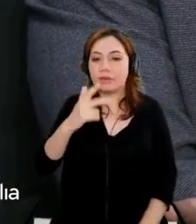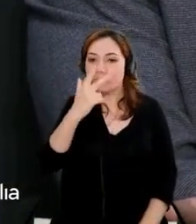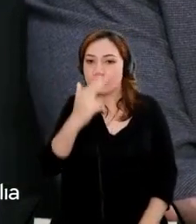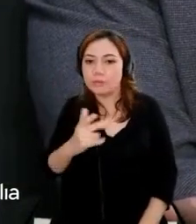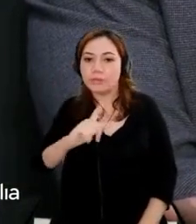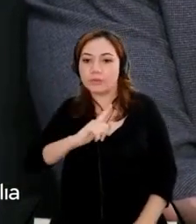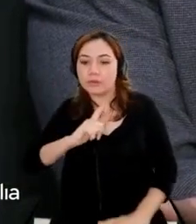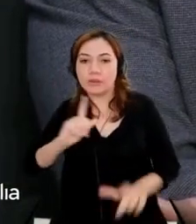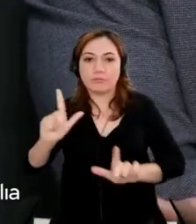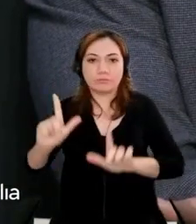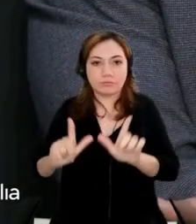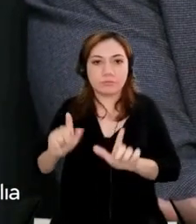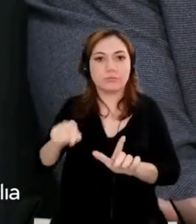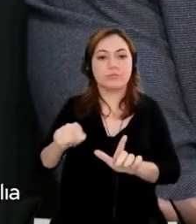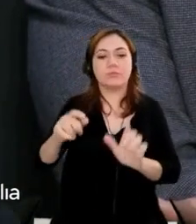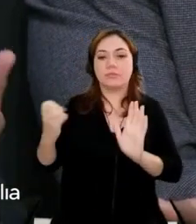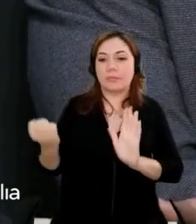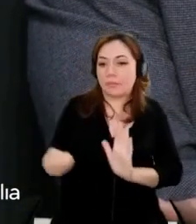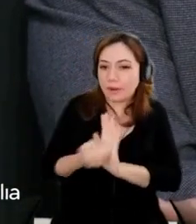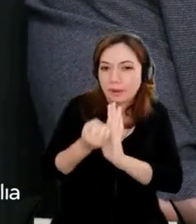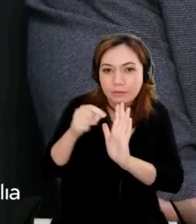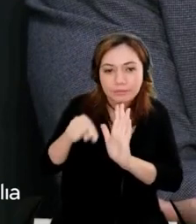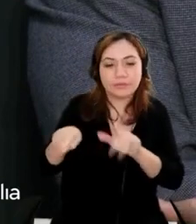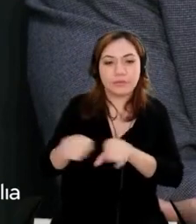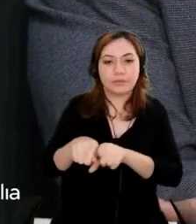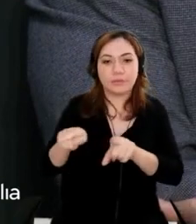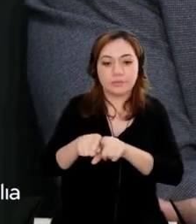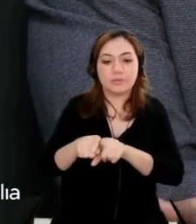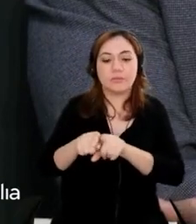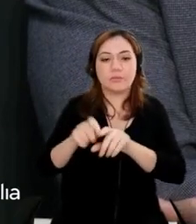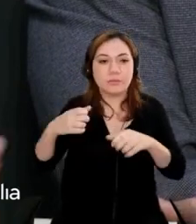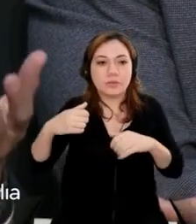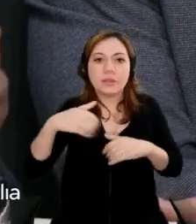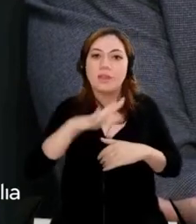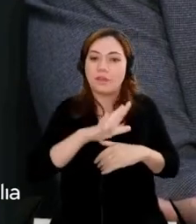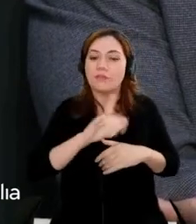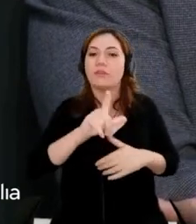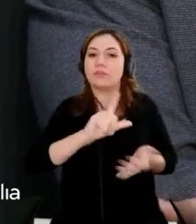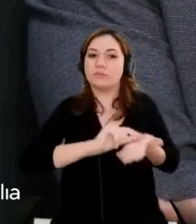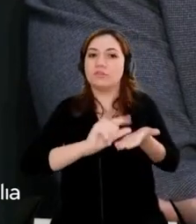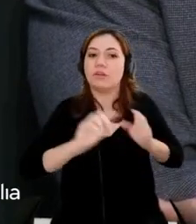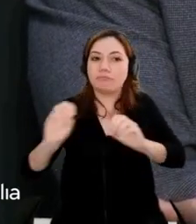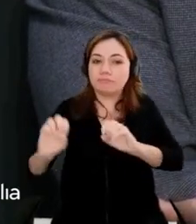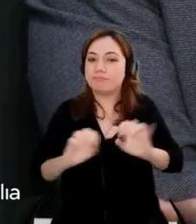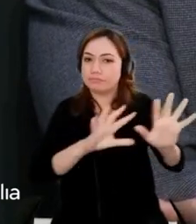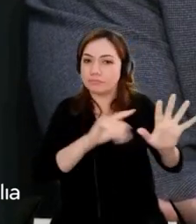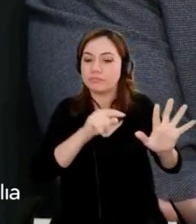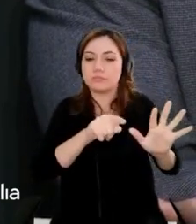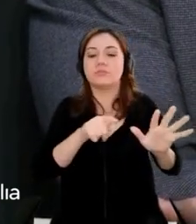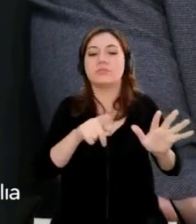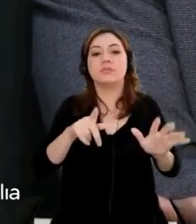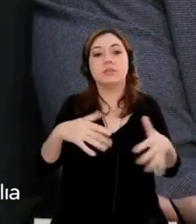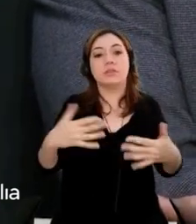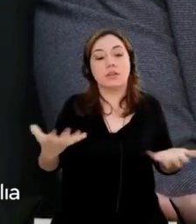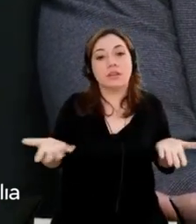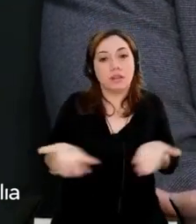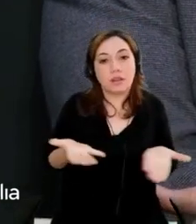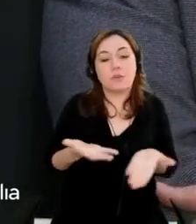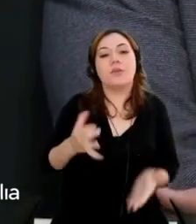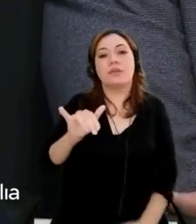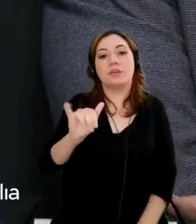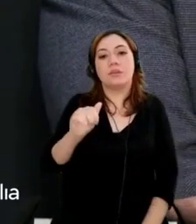brand to the digital space. And recently with Yamaha Motors and